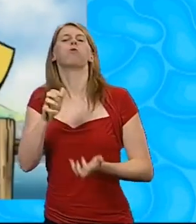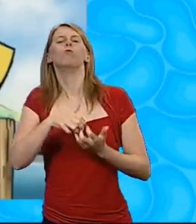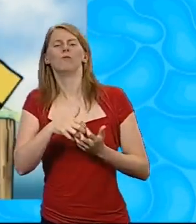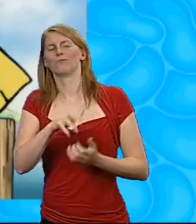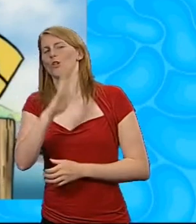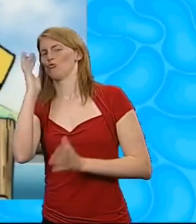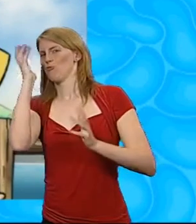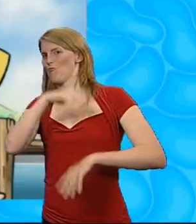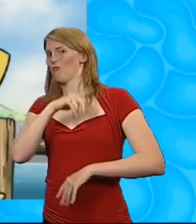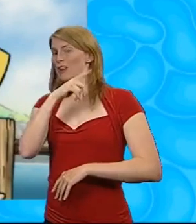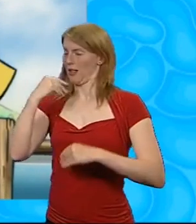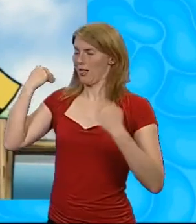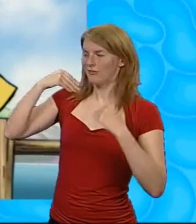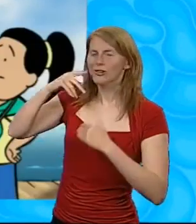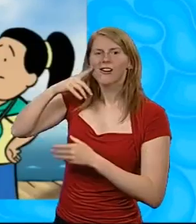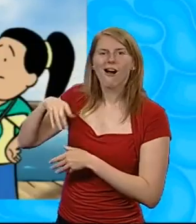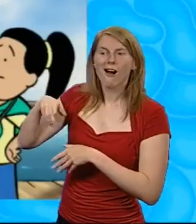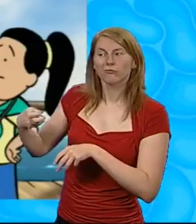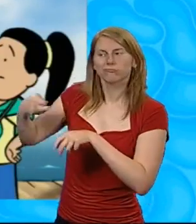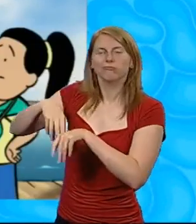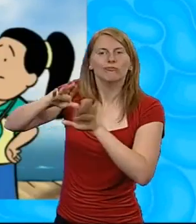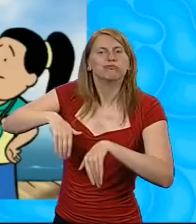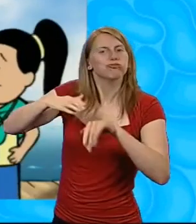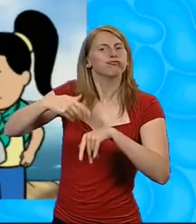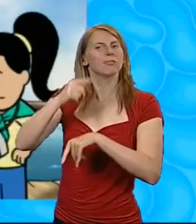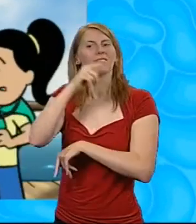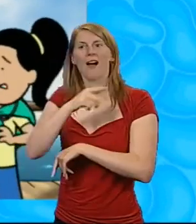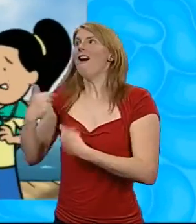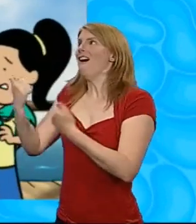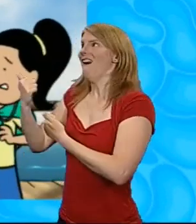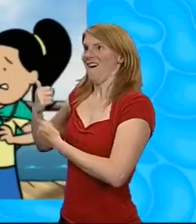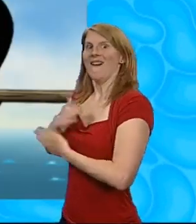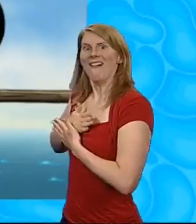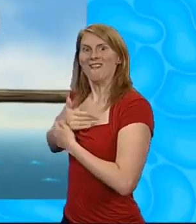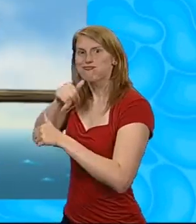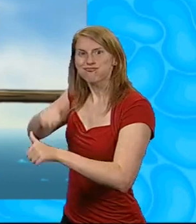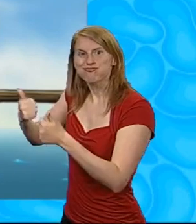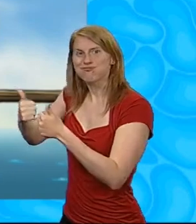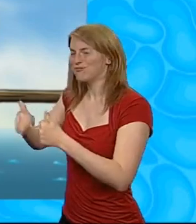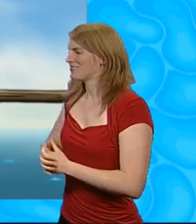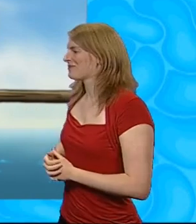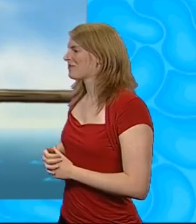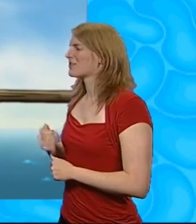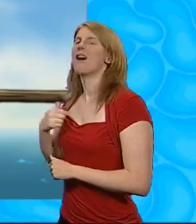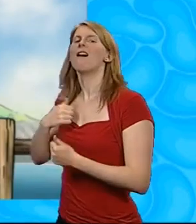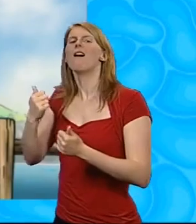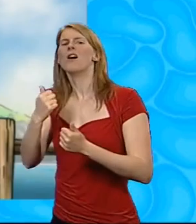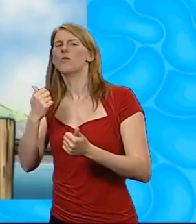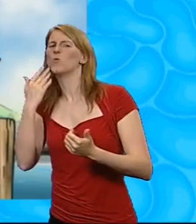Don't worry. Clifford will take you there. Really? I'd love that. I don't know.